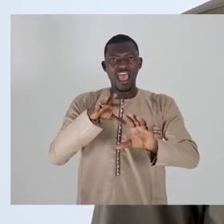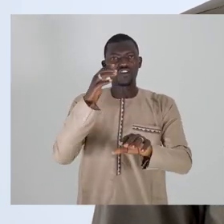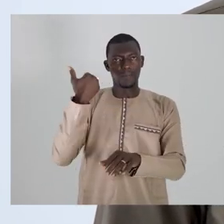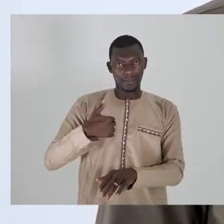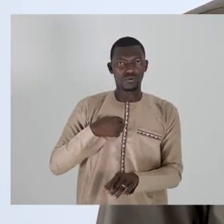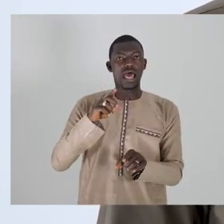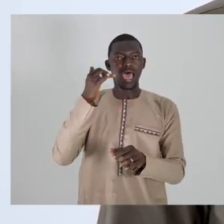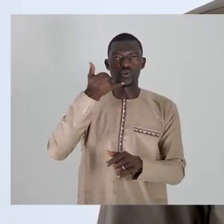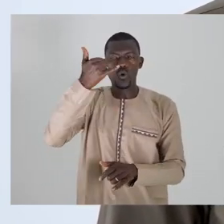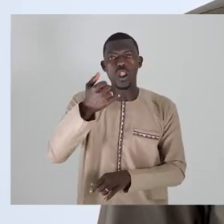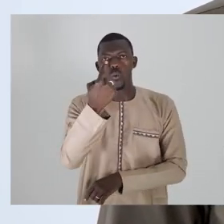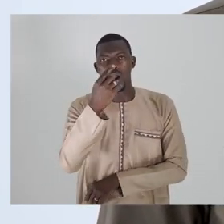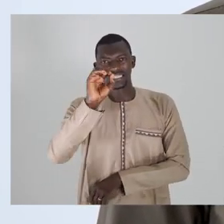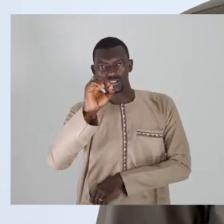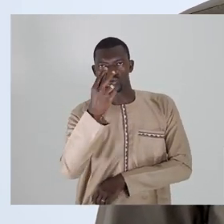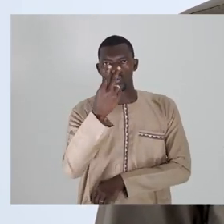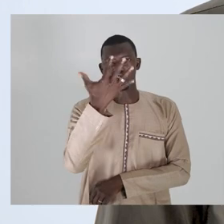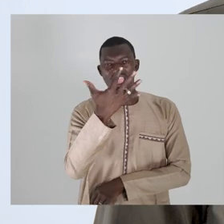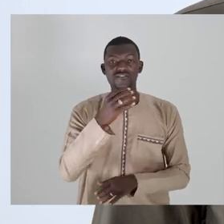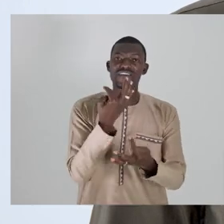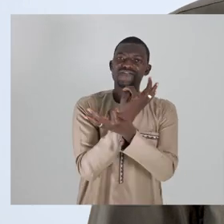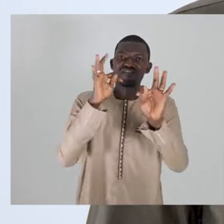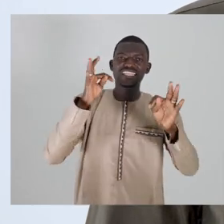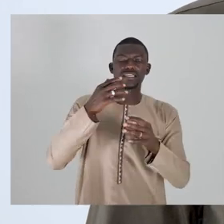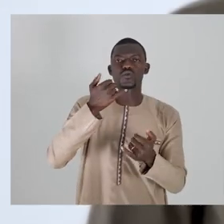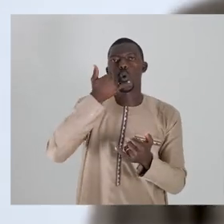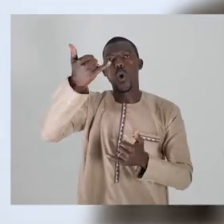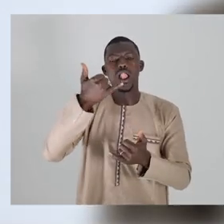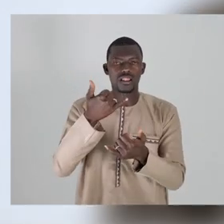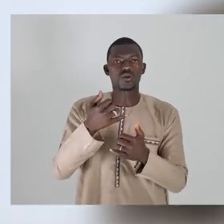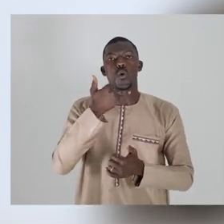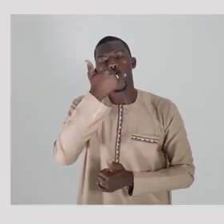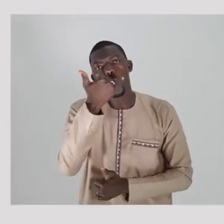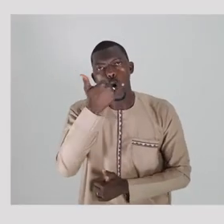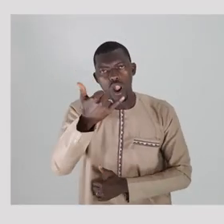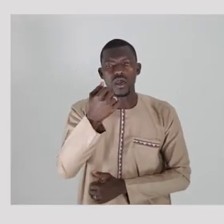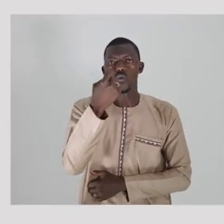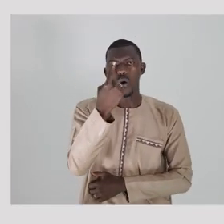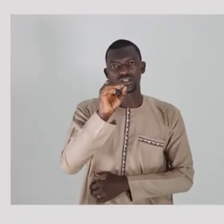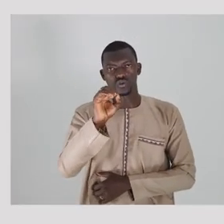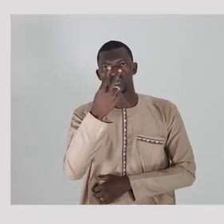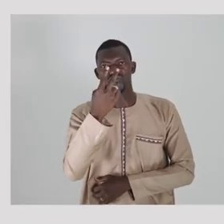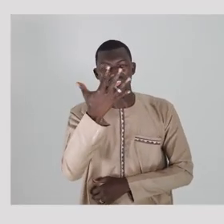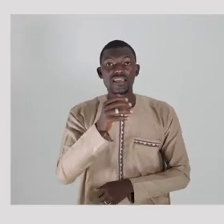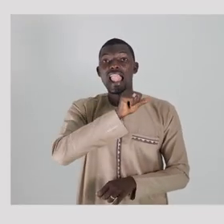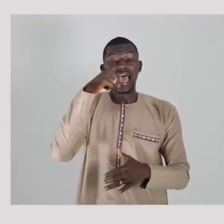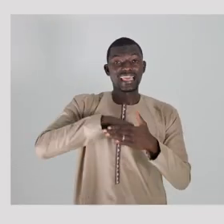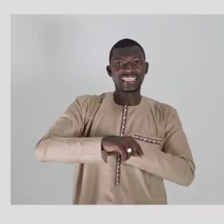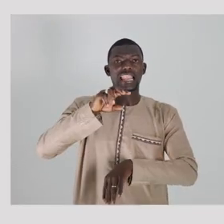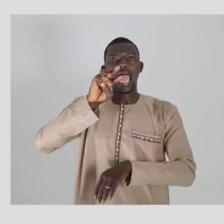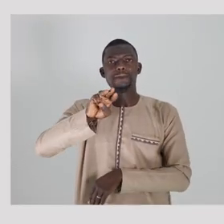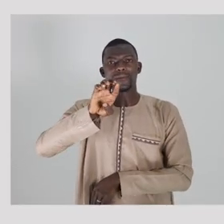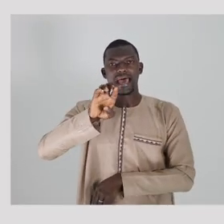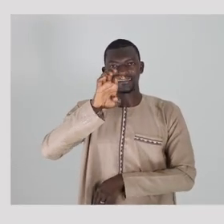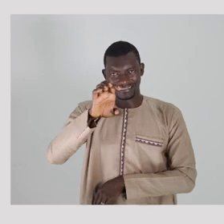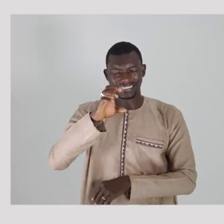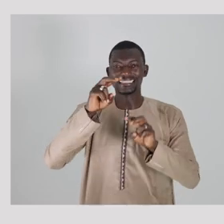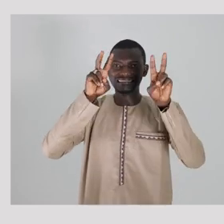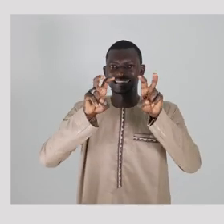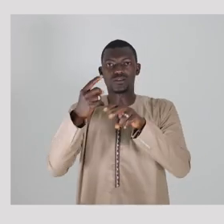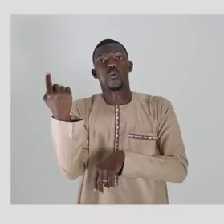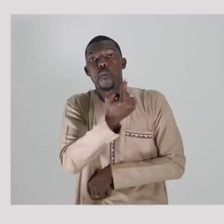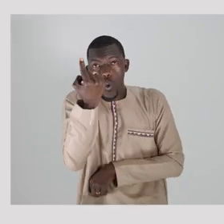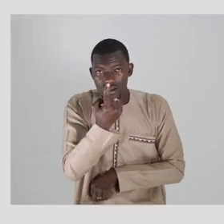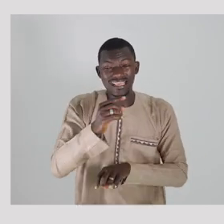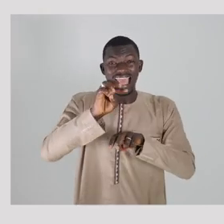immediately call 1025 from any network, free of charge. The Medical Research Council Unit at the Gambia at the London School